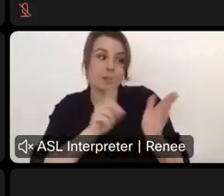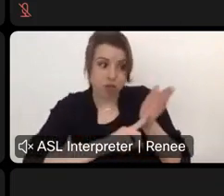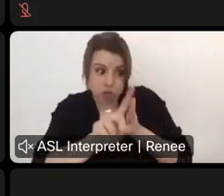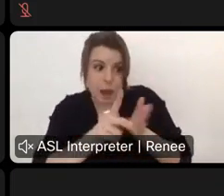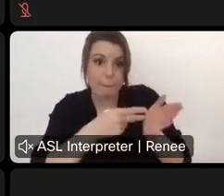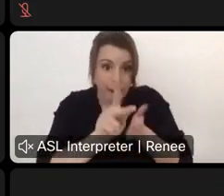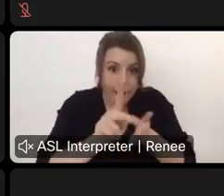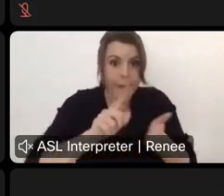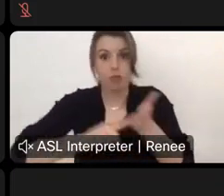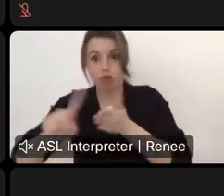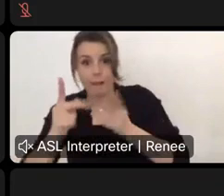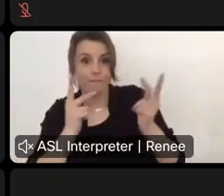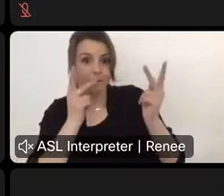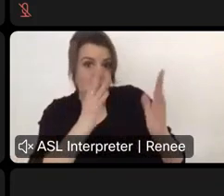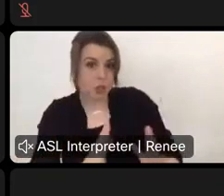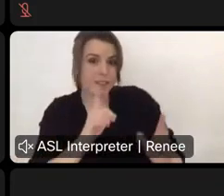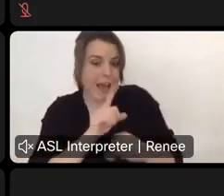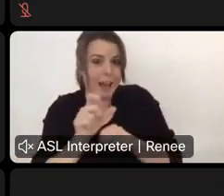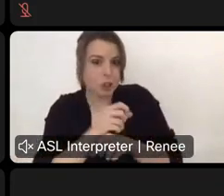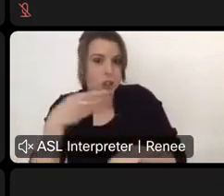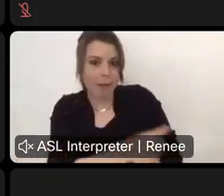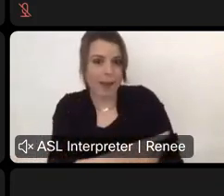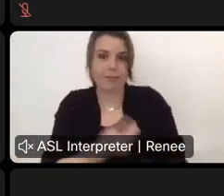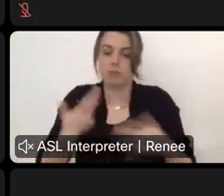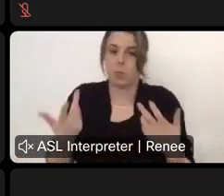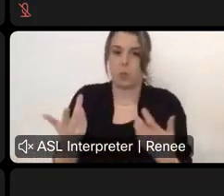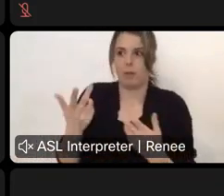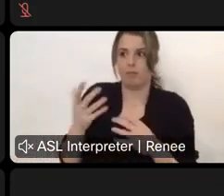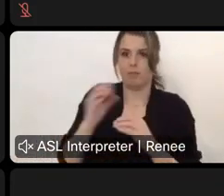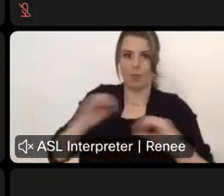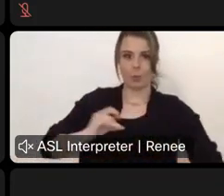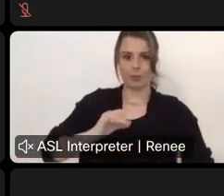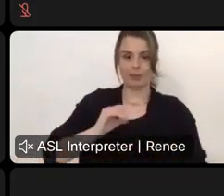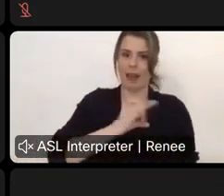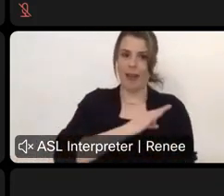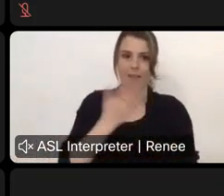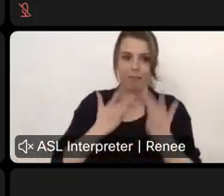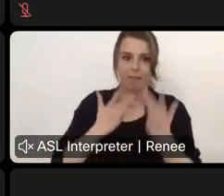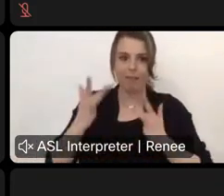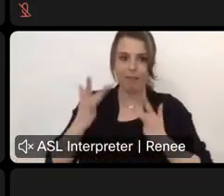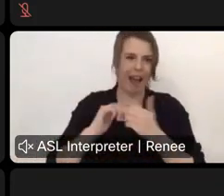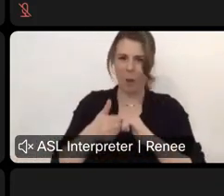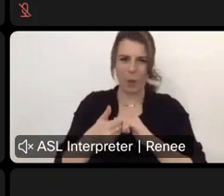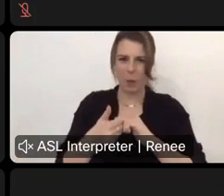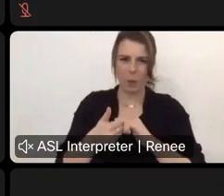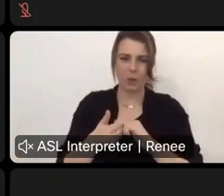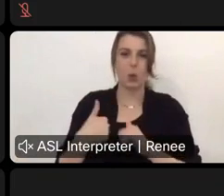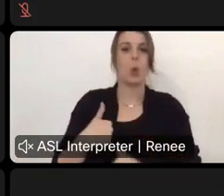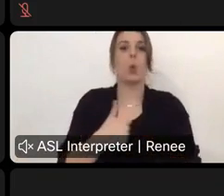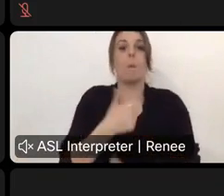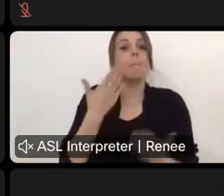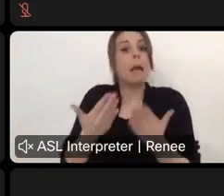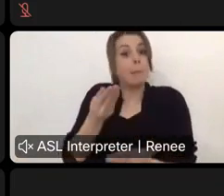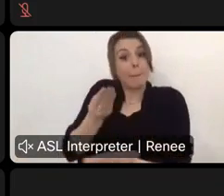interactions when we have a quarter of our staff empty. So, you know, this is part of that discussion is that with some improved funding